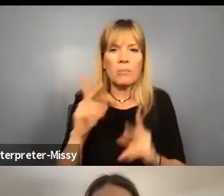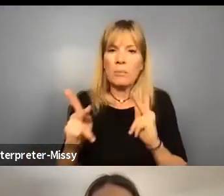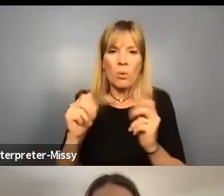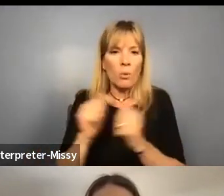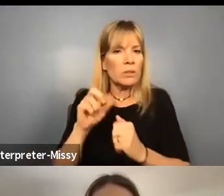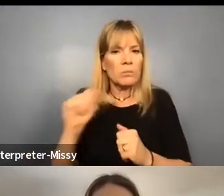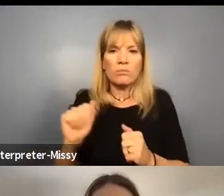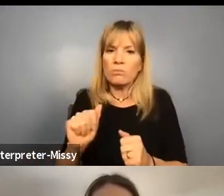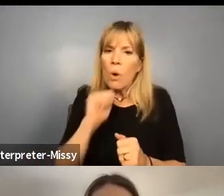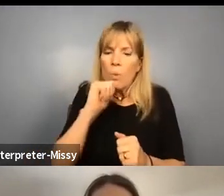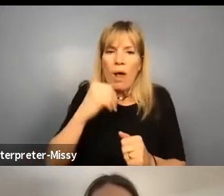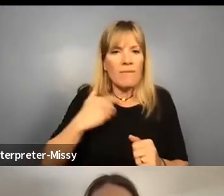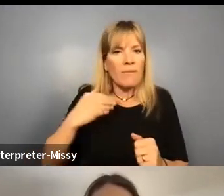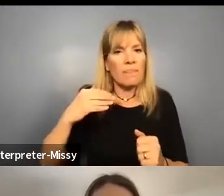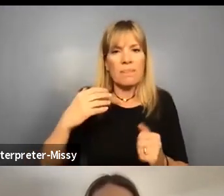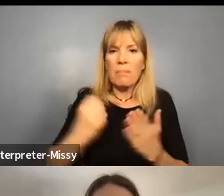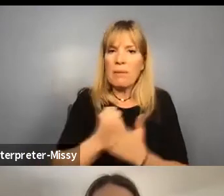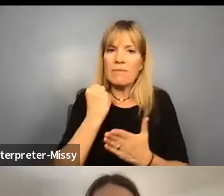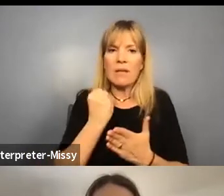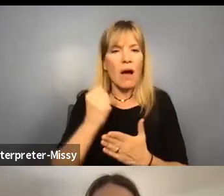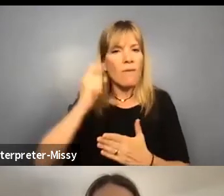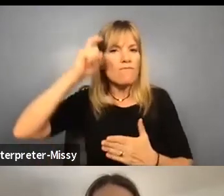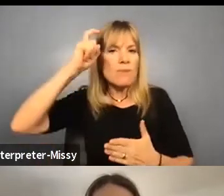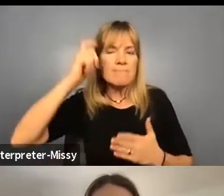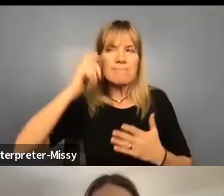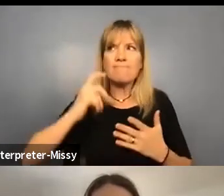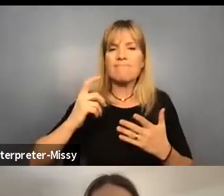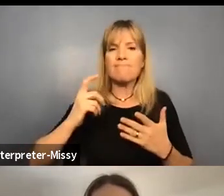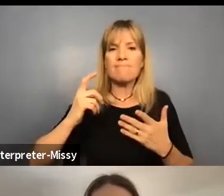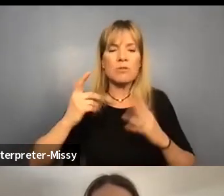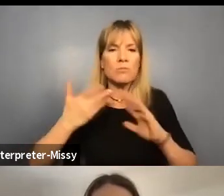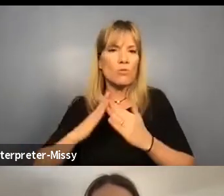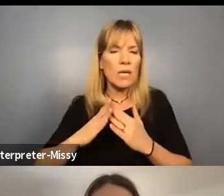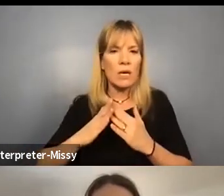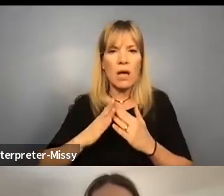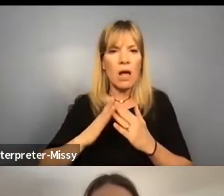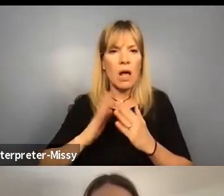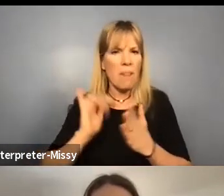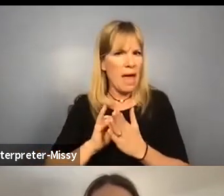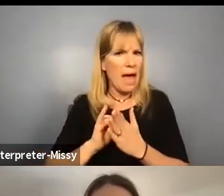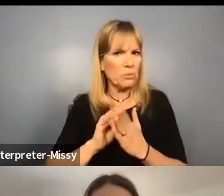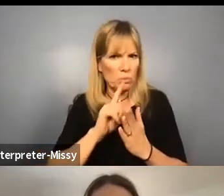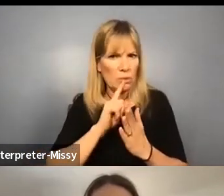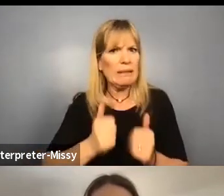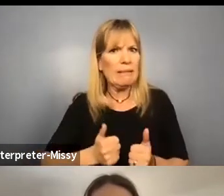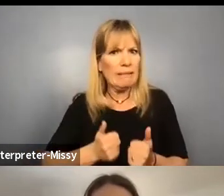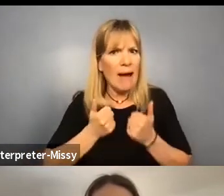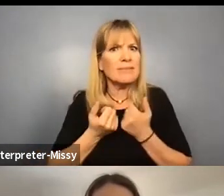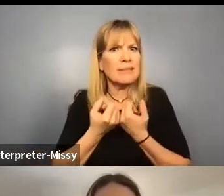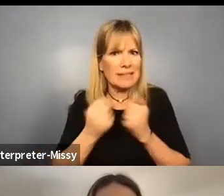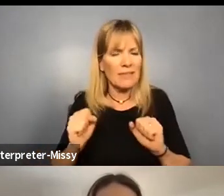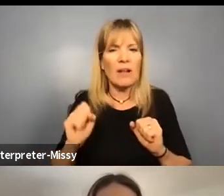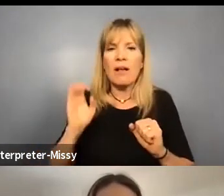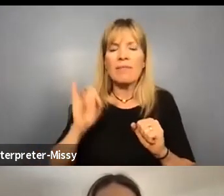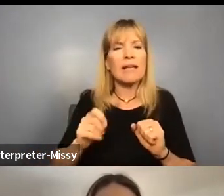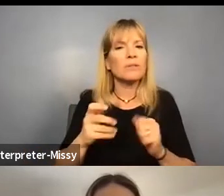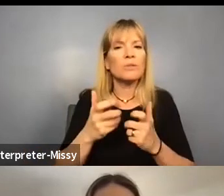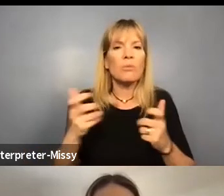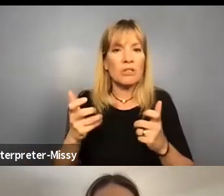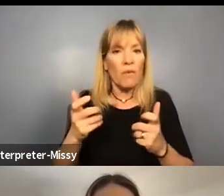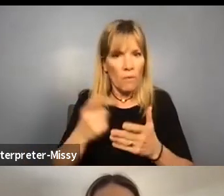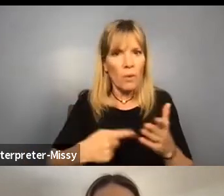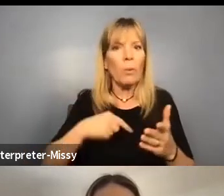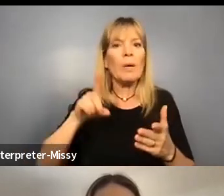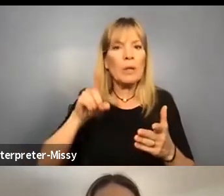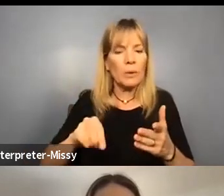don't have the benefit of Crip wisdom or Crip community, and that can be life-saving, right? And, um, that is so much of, of what we